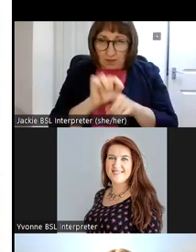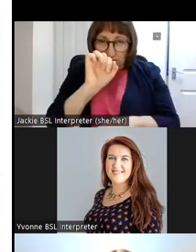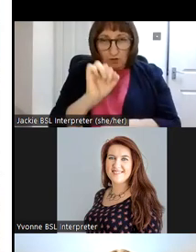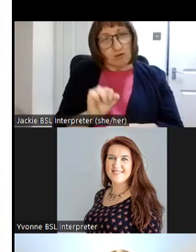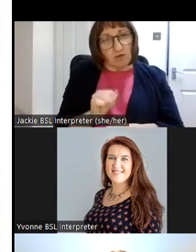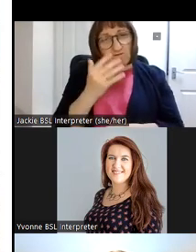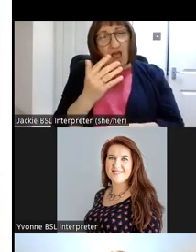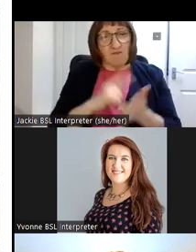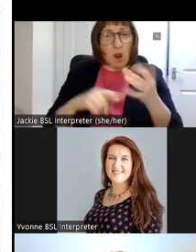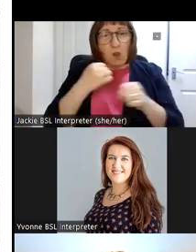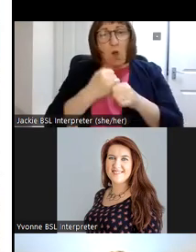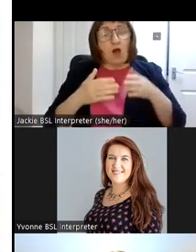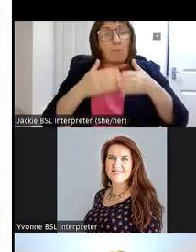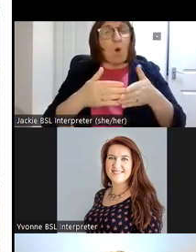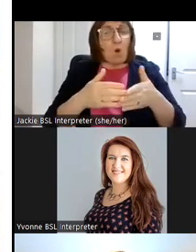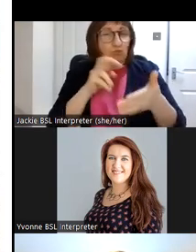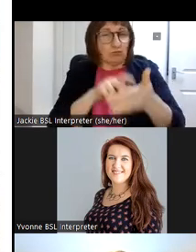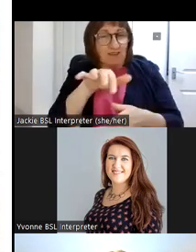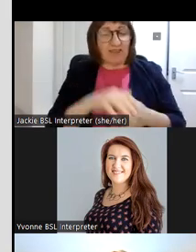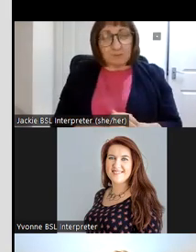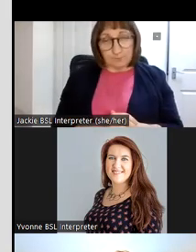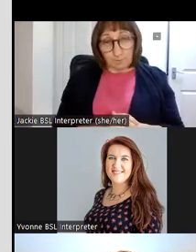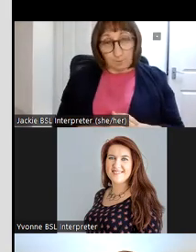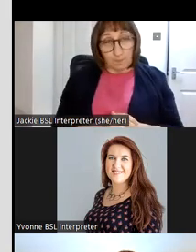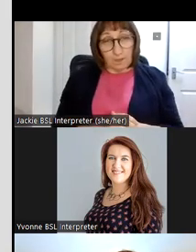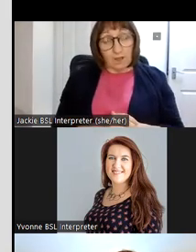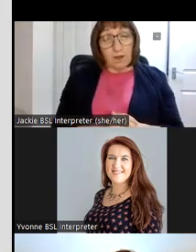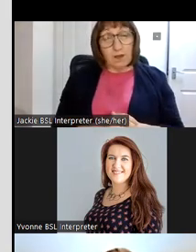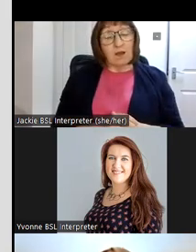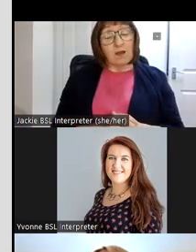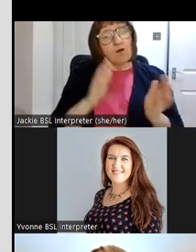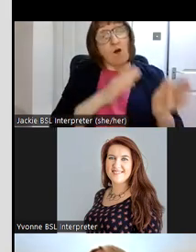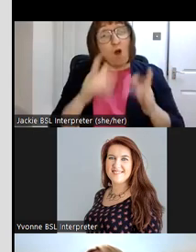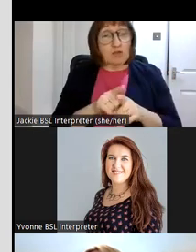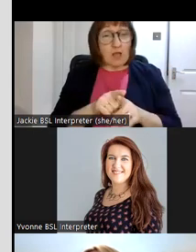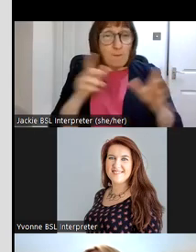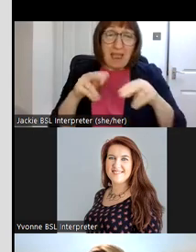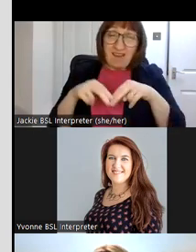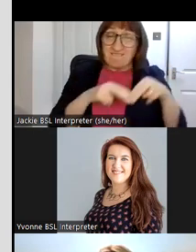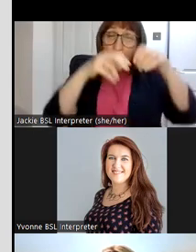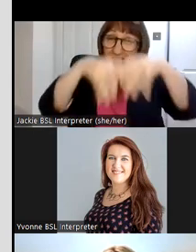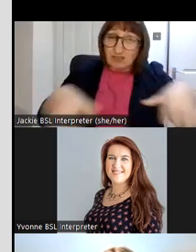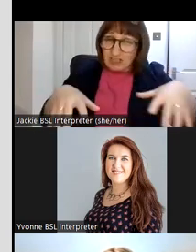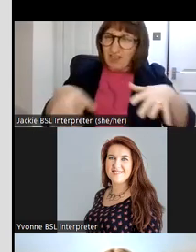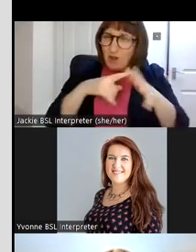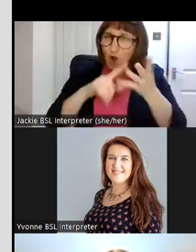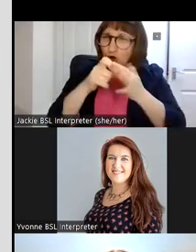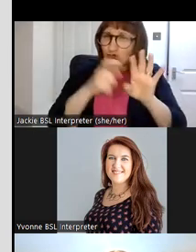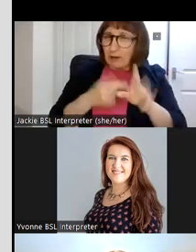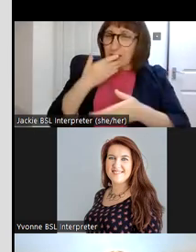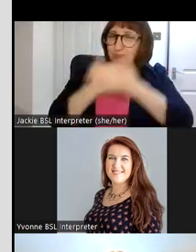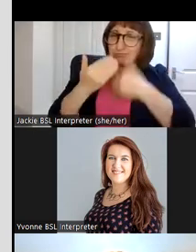boat um and then on to this uh big family tree that audrey referred to